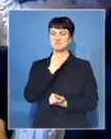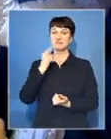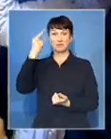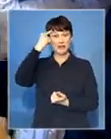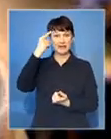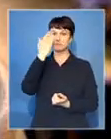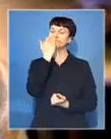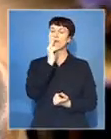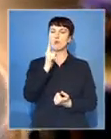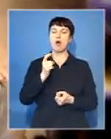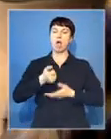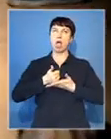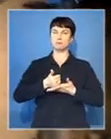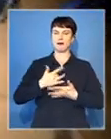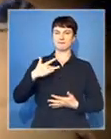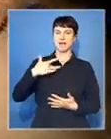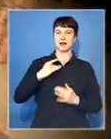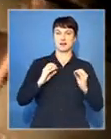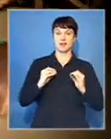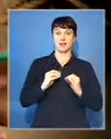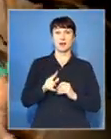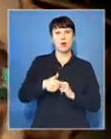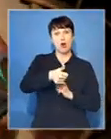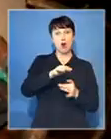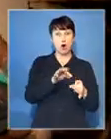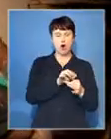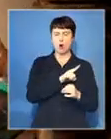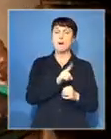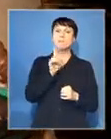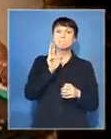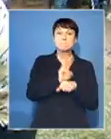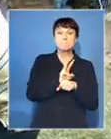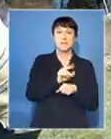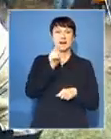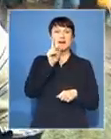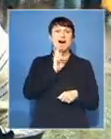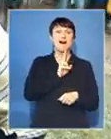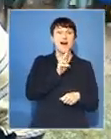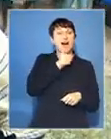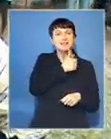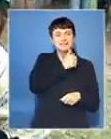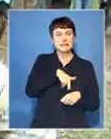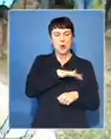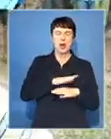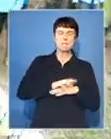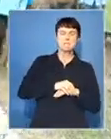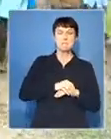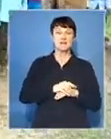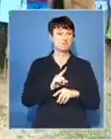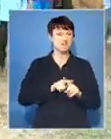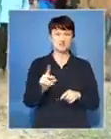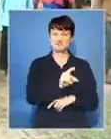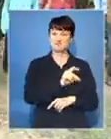an aesthetic value. At home, his mother and aunties await the news anxiously. It's all over within seconds.